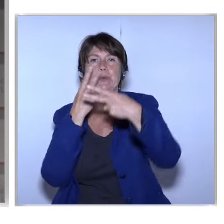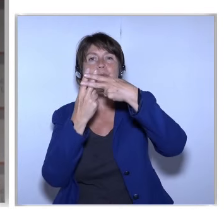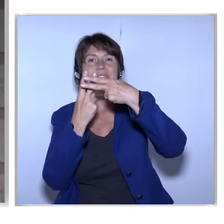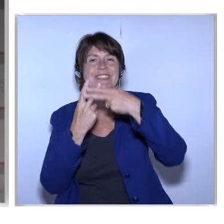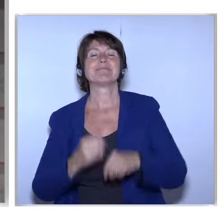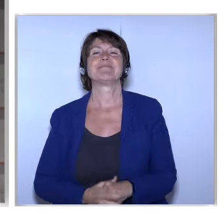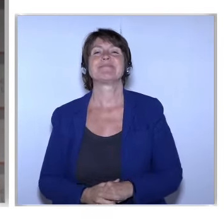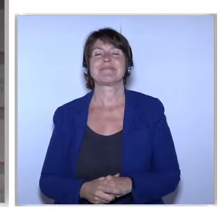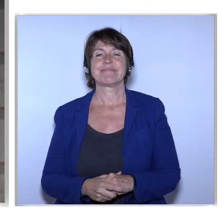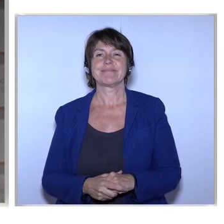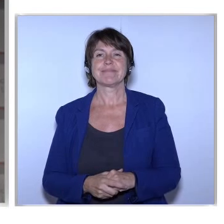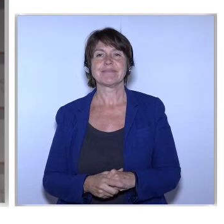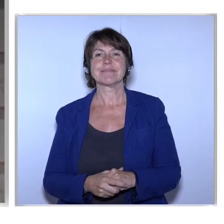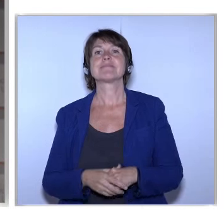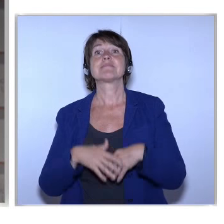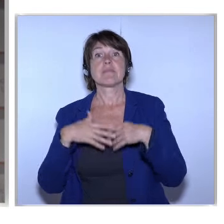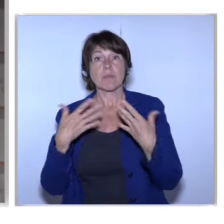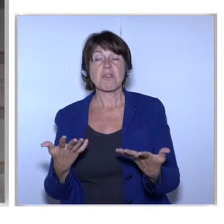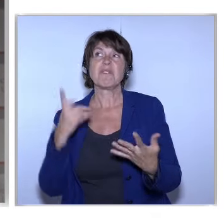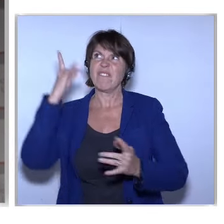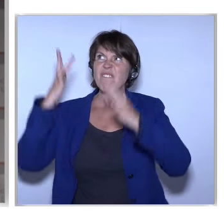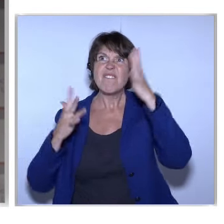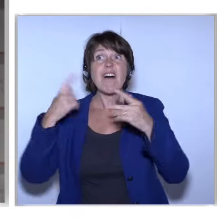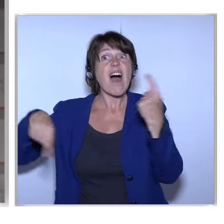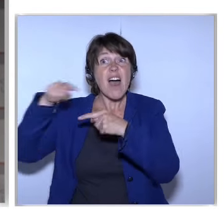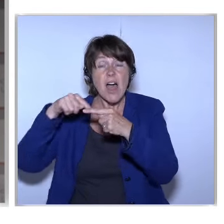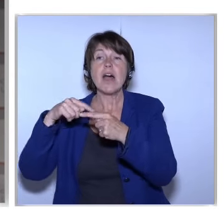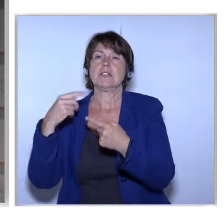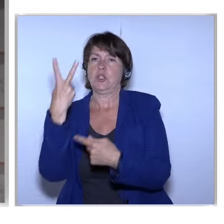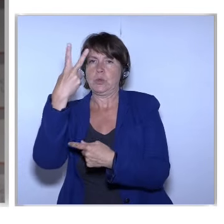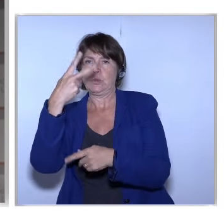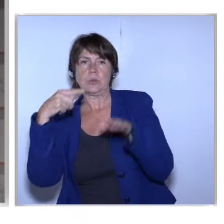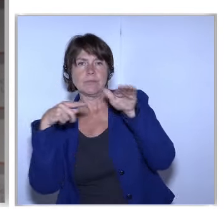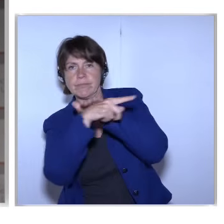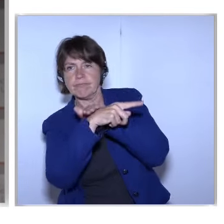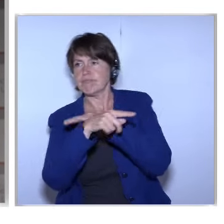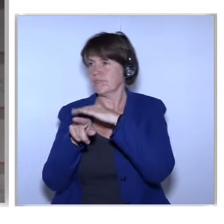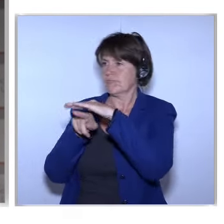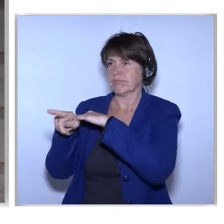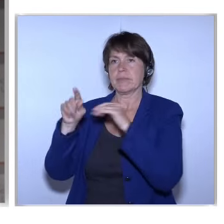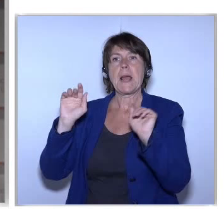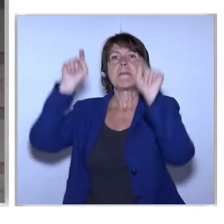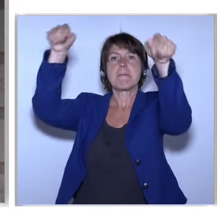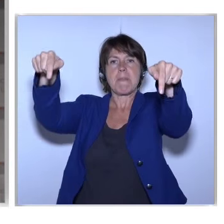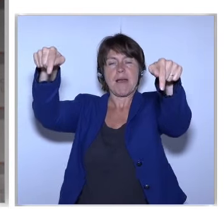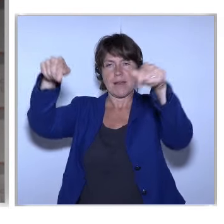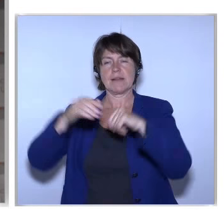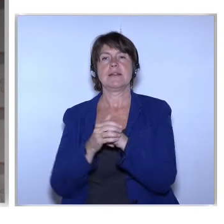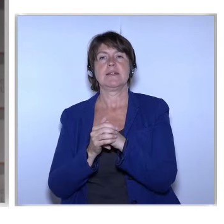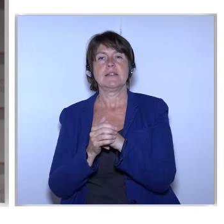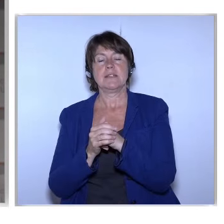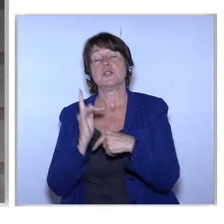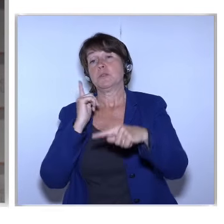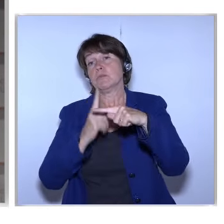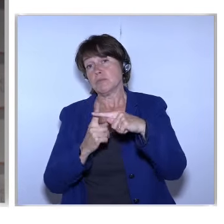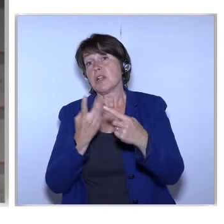I have to tell you, for the fire reasons, that there are two exits to the room At the back there And the other thing